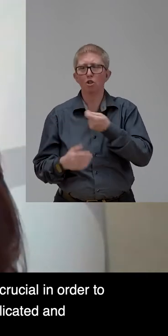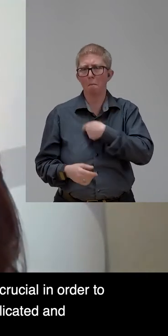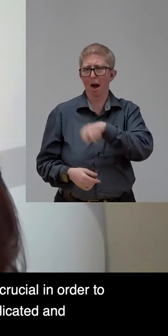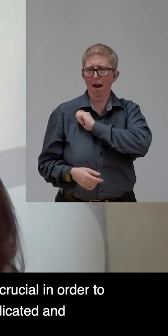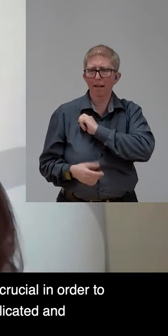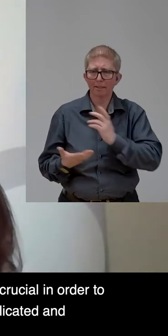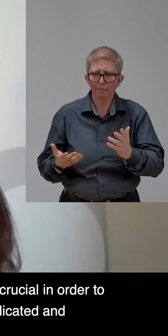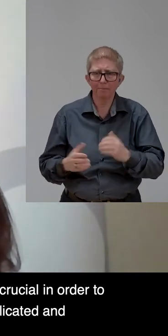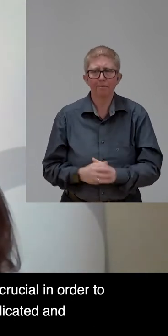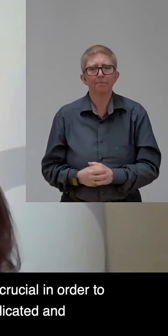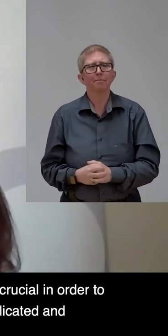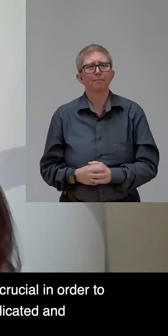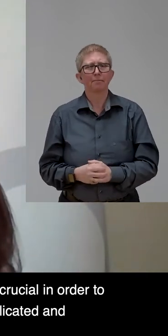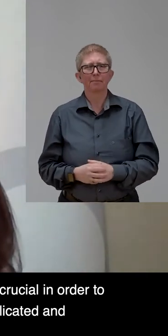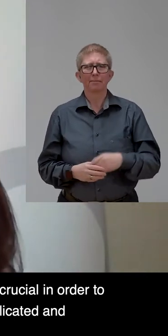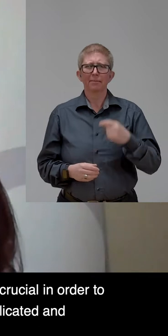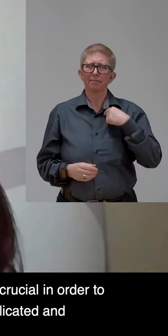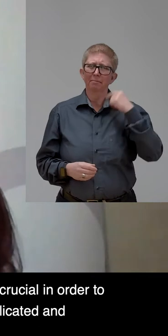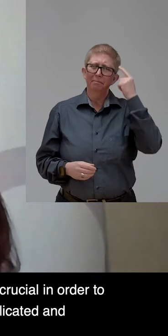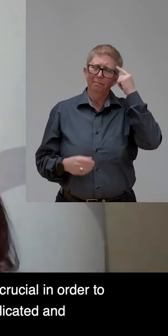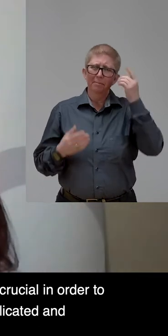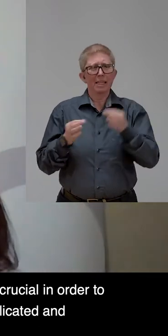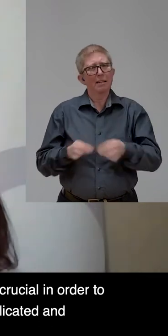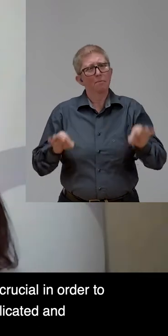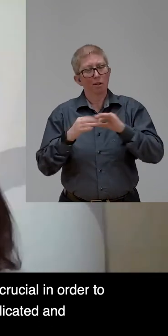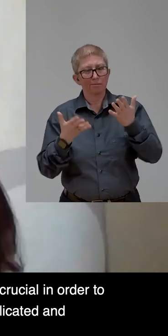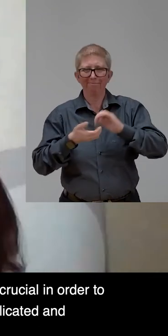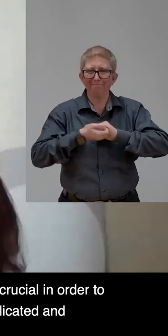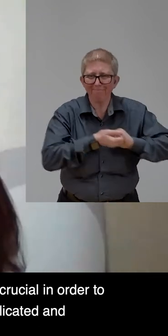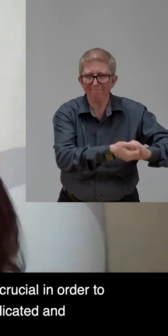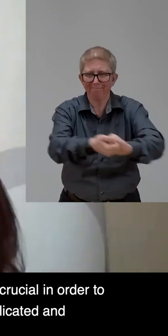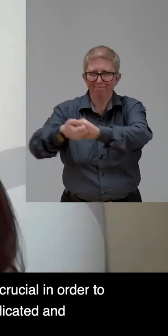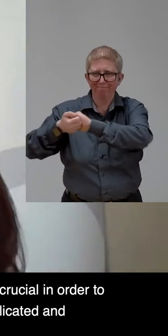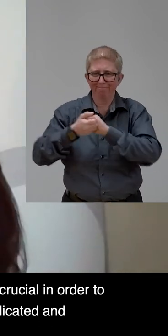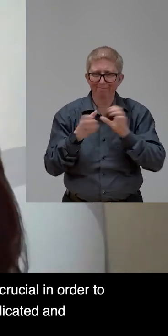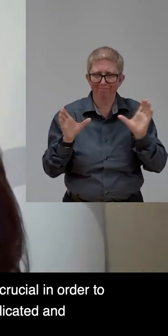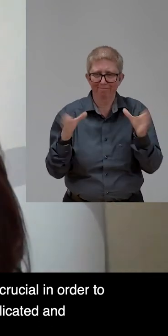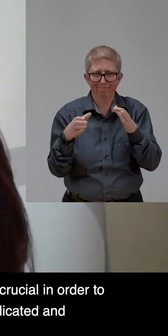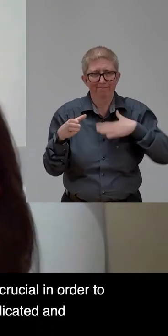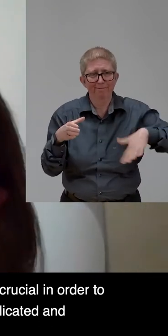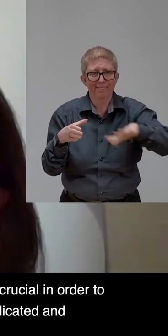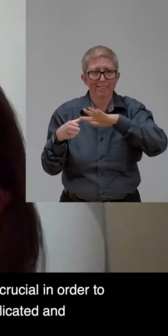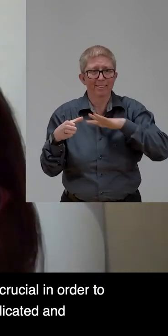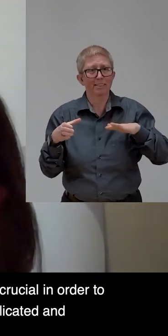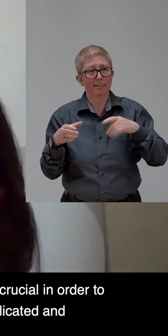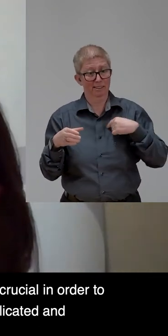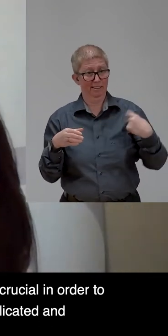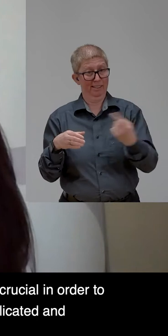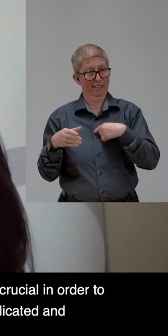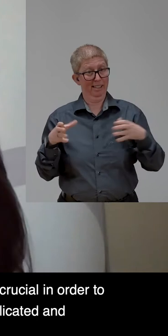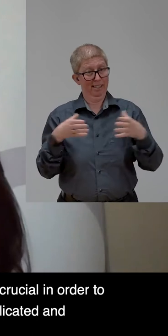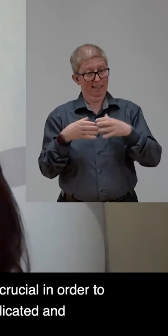partnership and alliances are crucial in order to bring to our countries